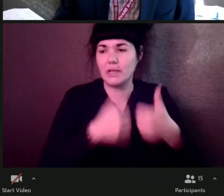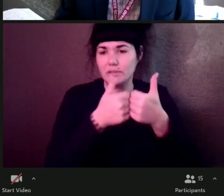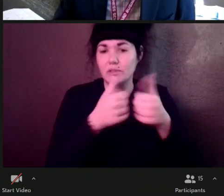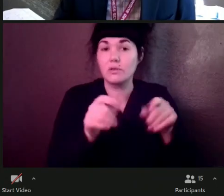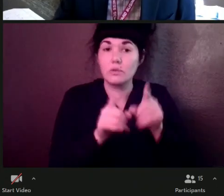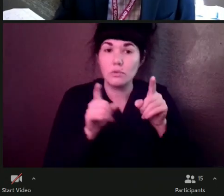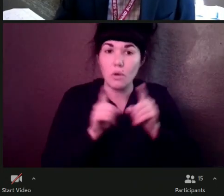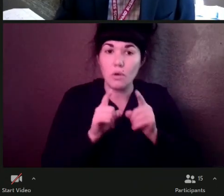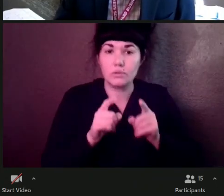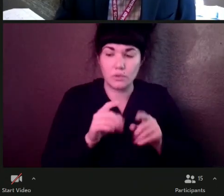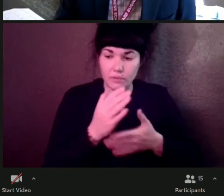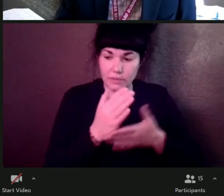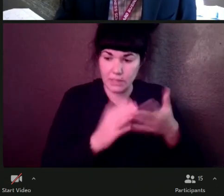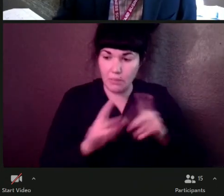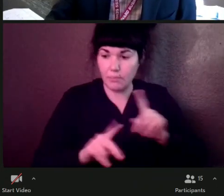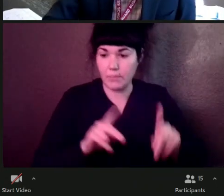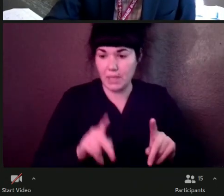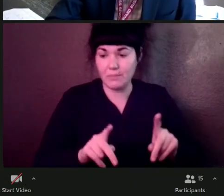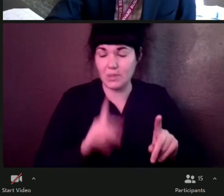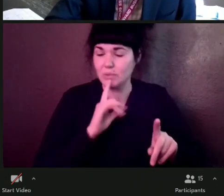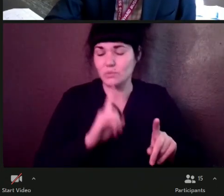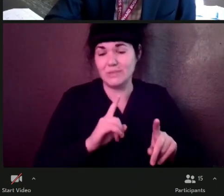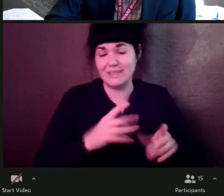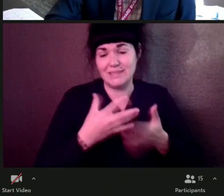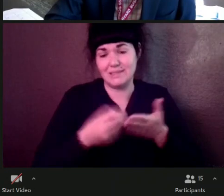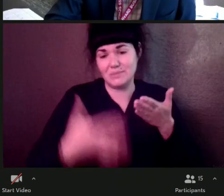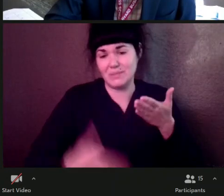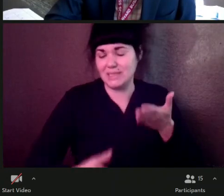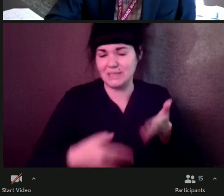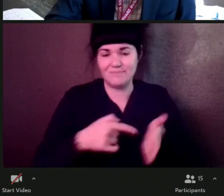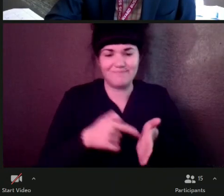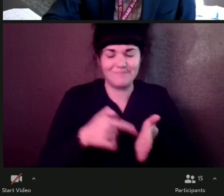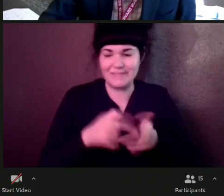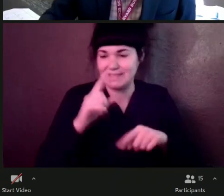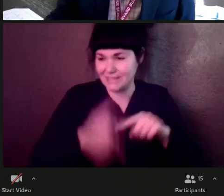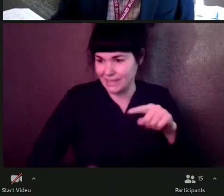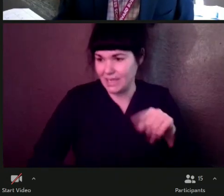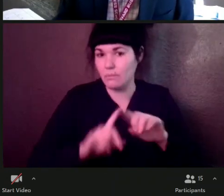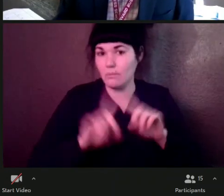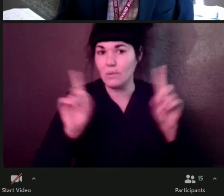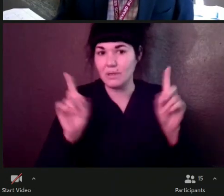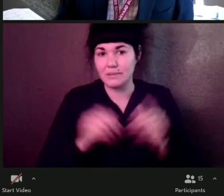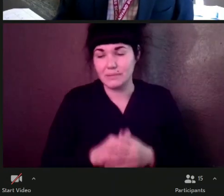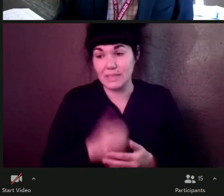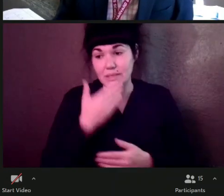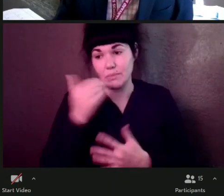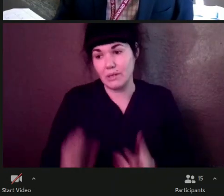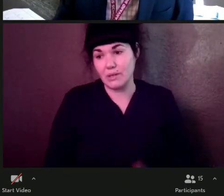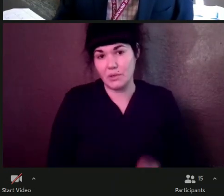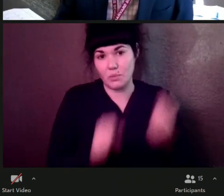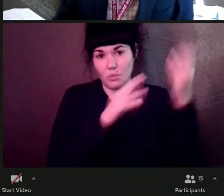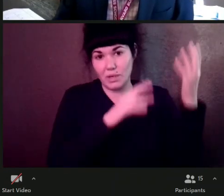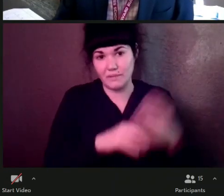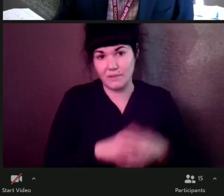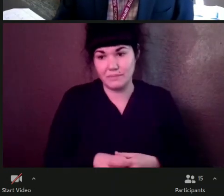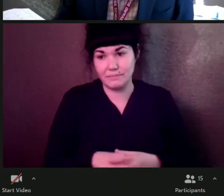but what you shared with us is it's far better to get rid of it and either live without or find another solution. Uh, than it is to keep it in our